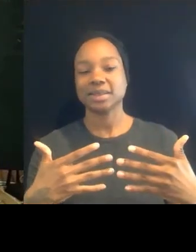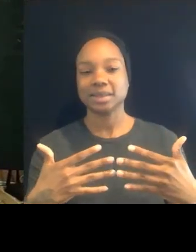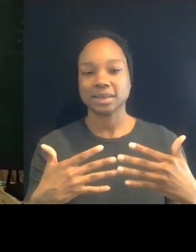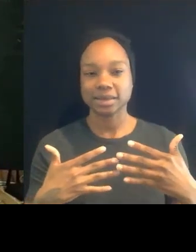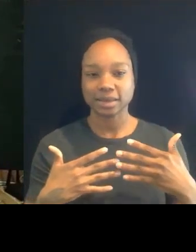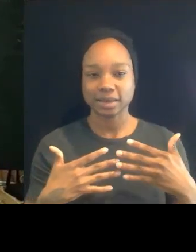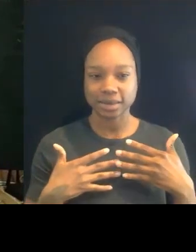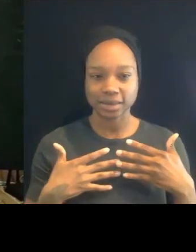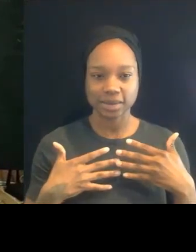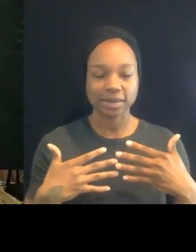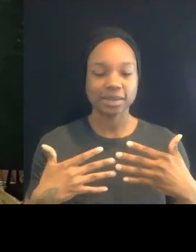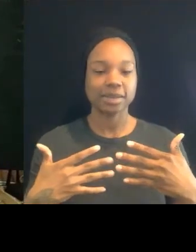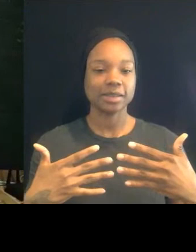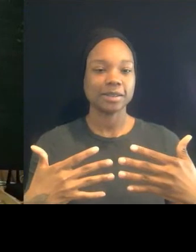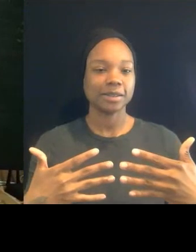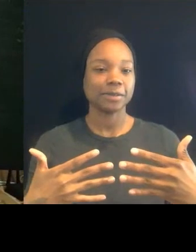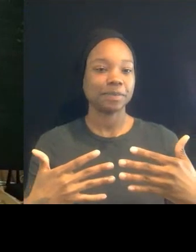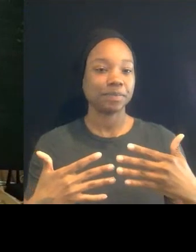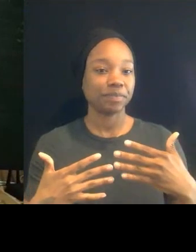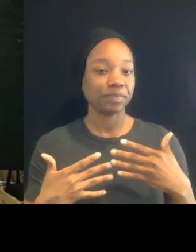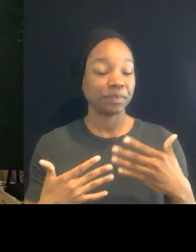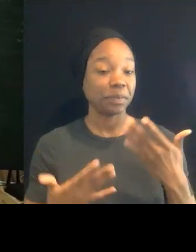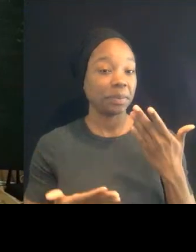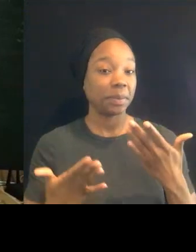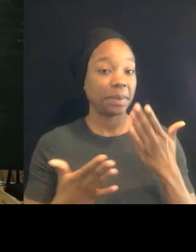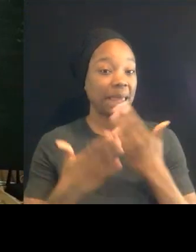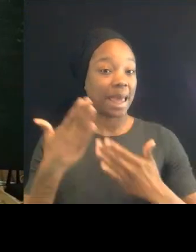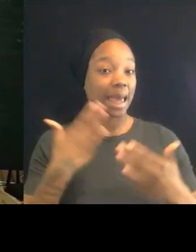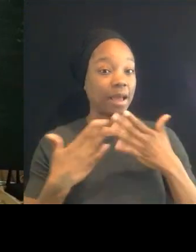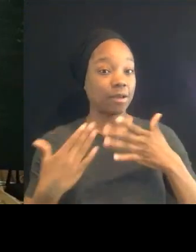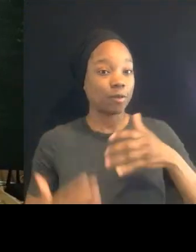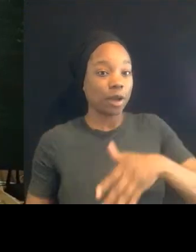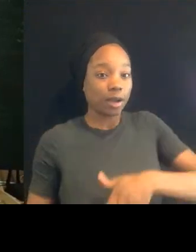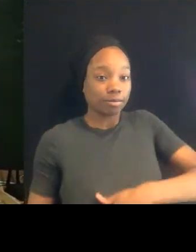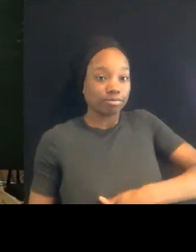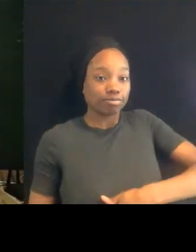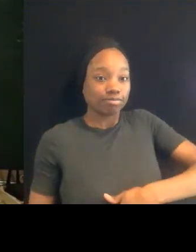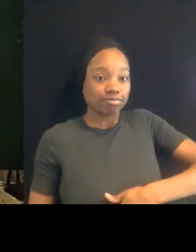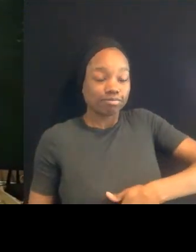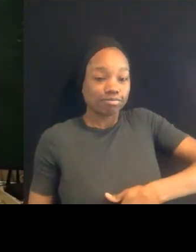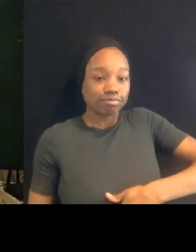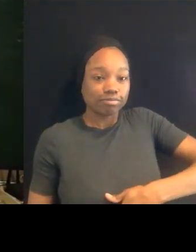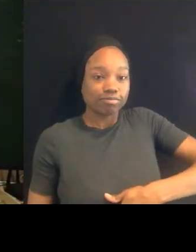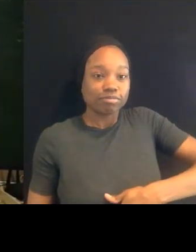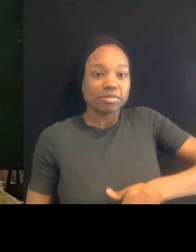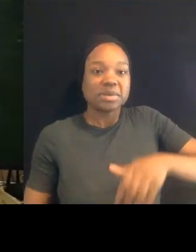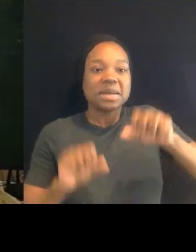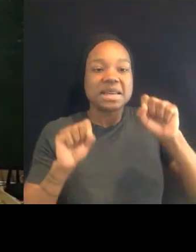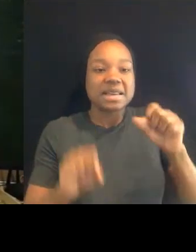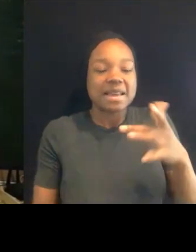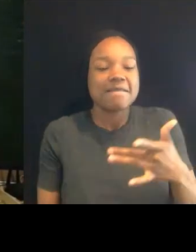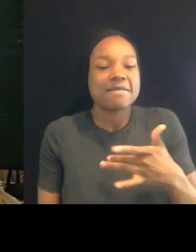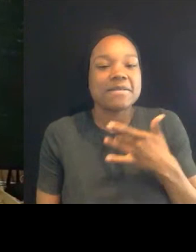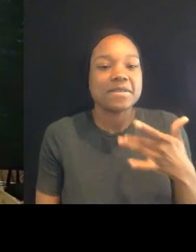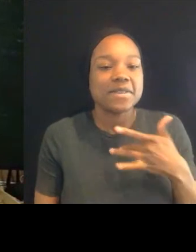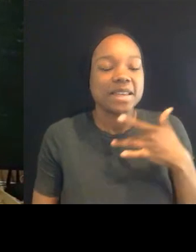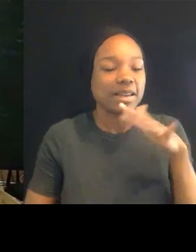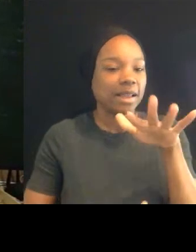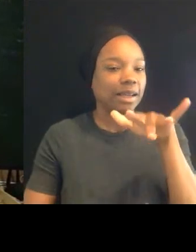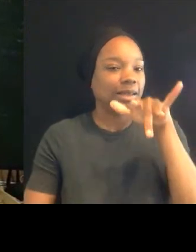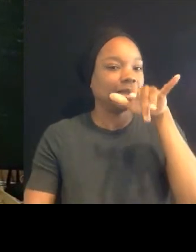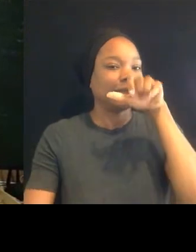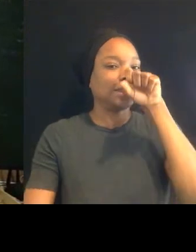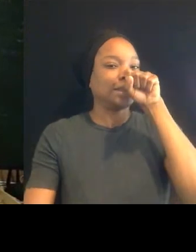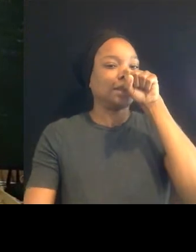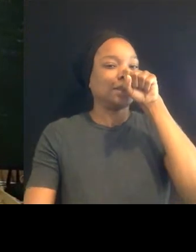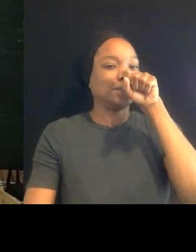place your hand on your stomach and you can really feel that inhalation and exhalation moving,